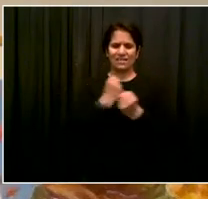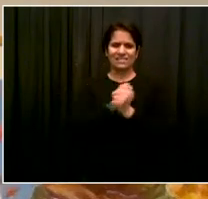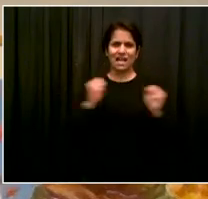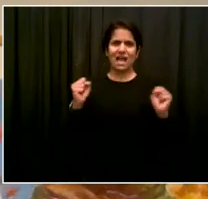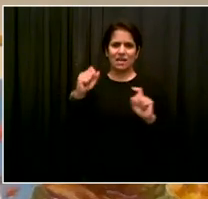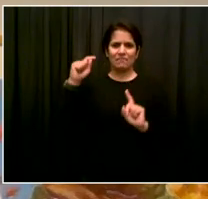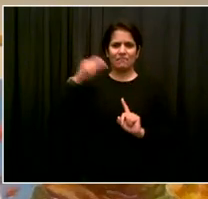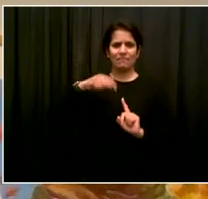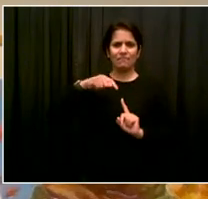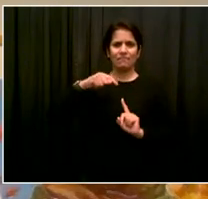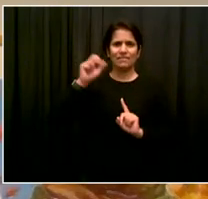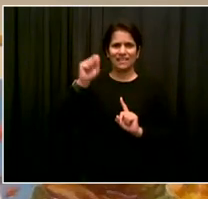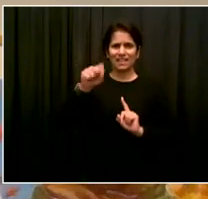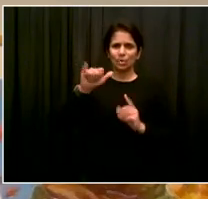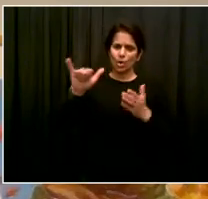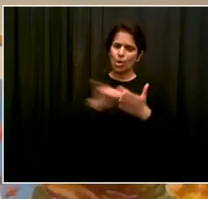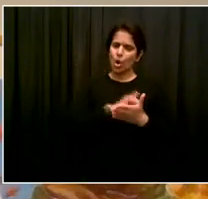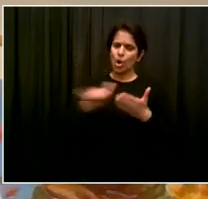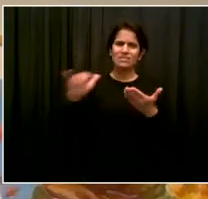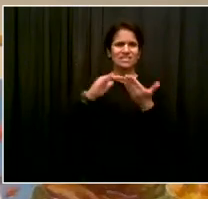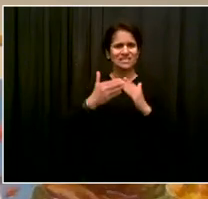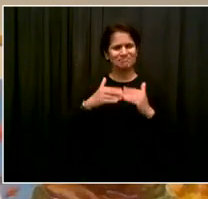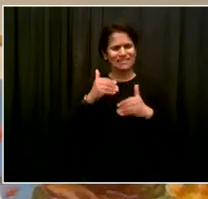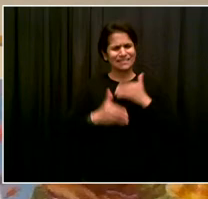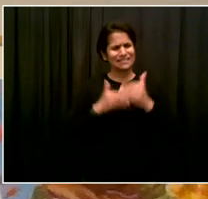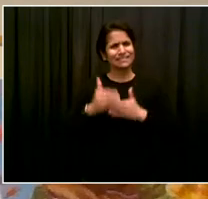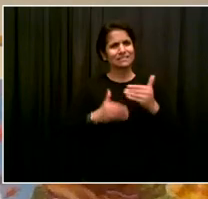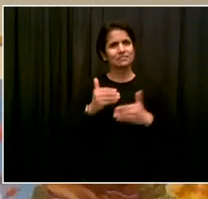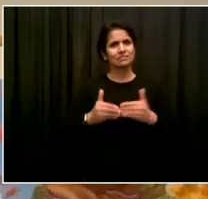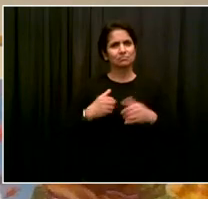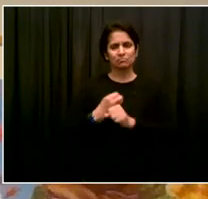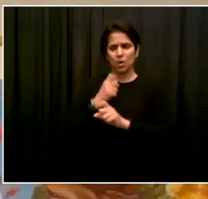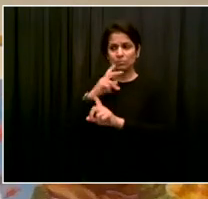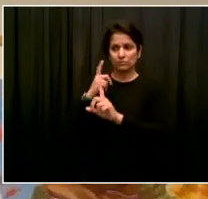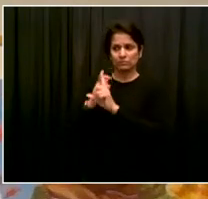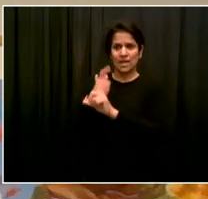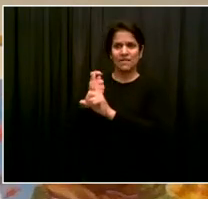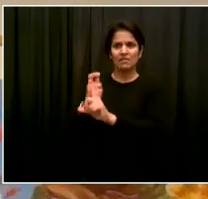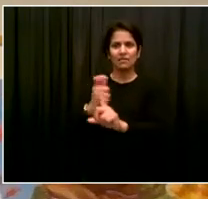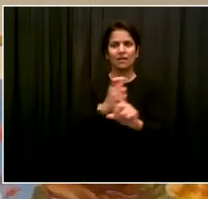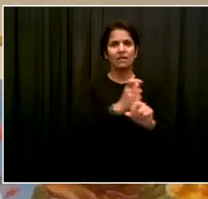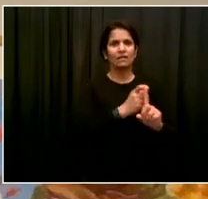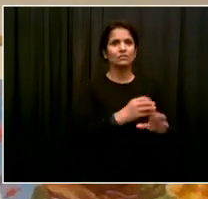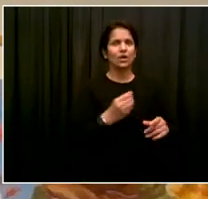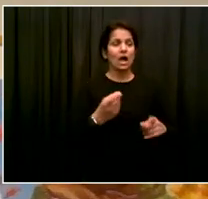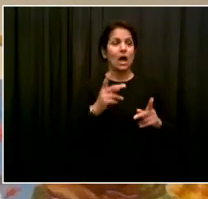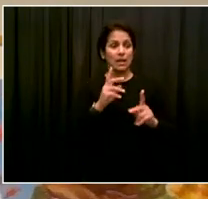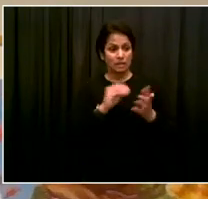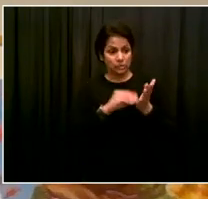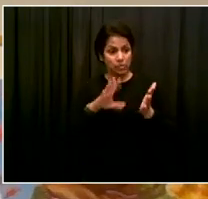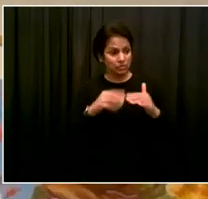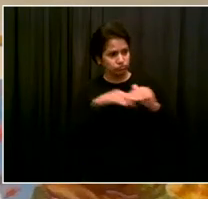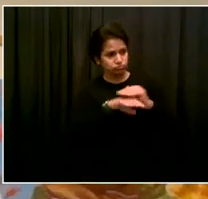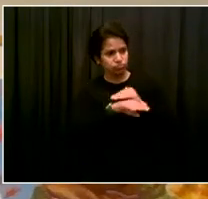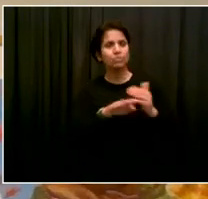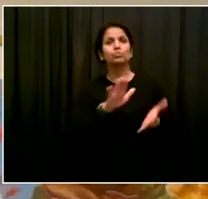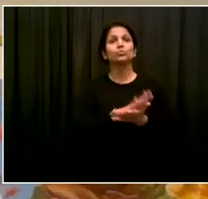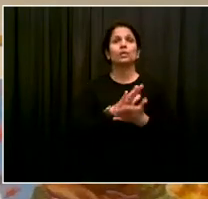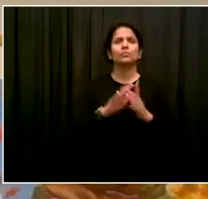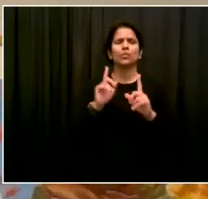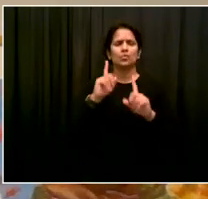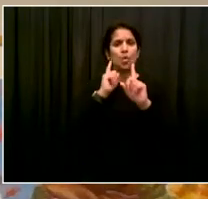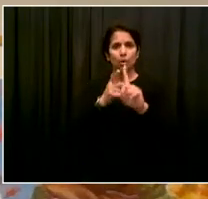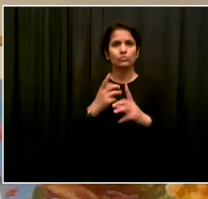And so our goal and our move forward is thinking about reopening our system in a new